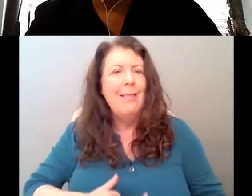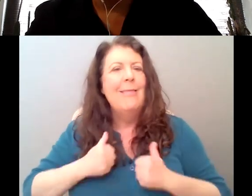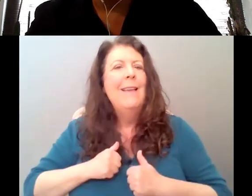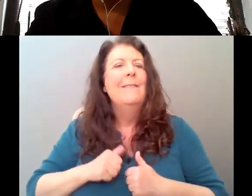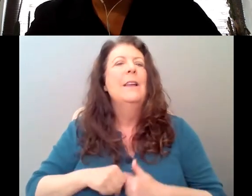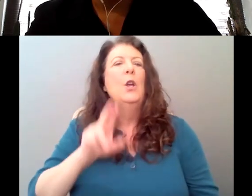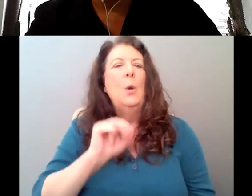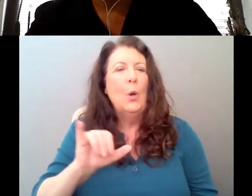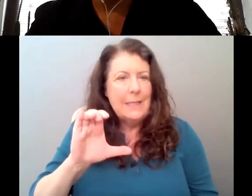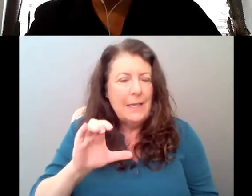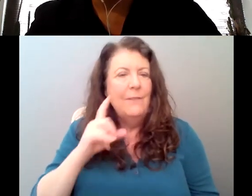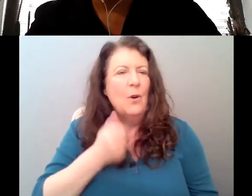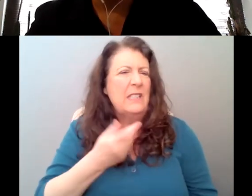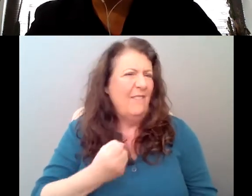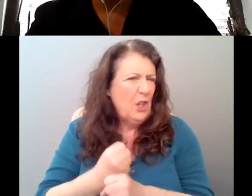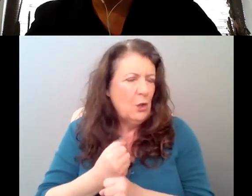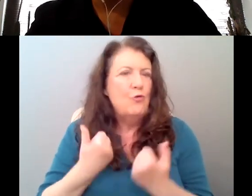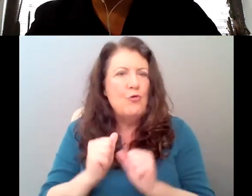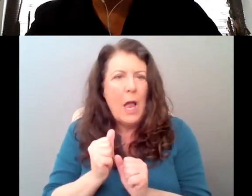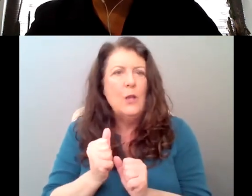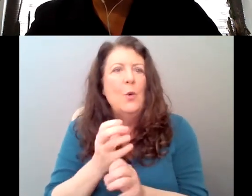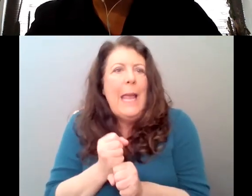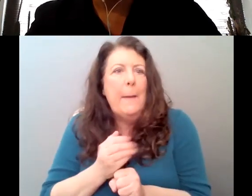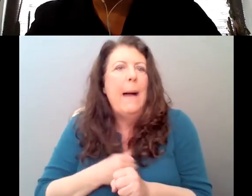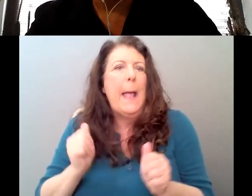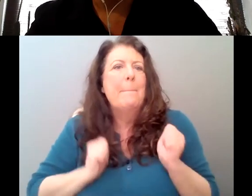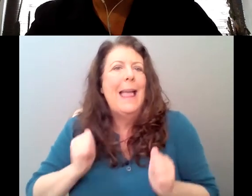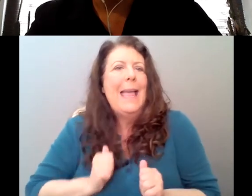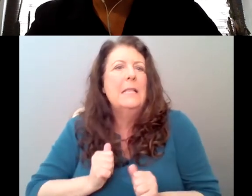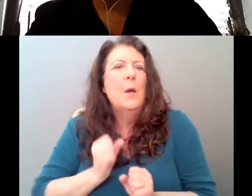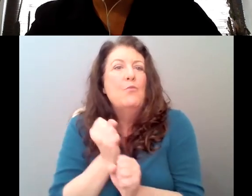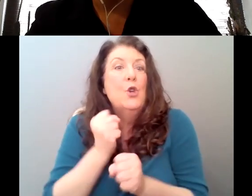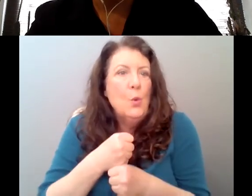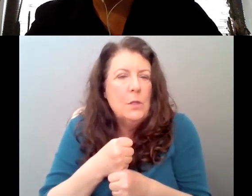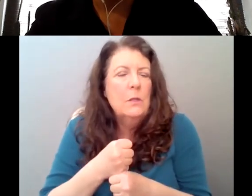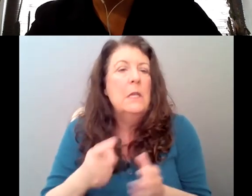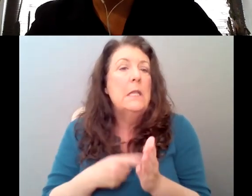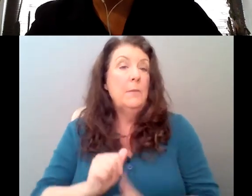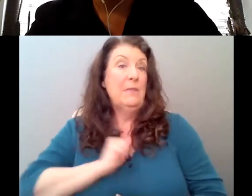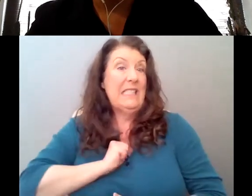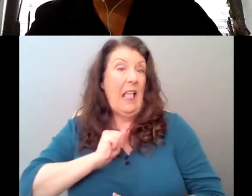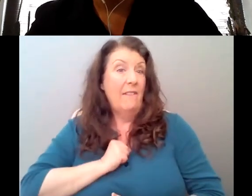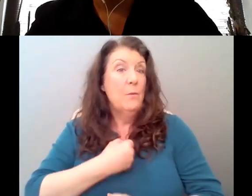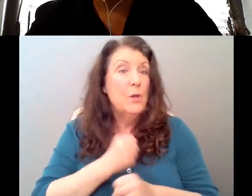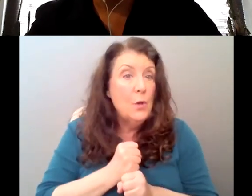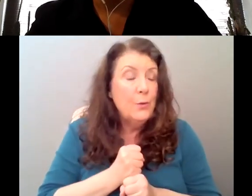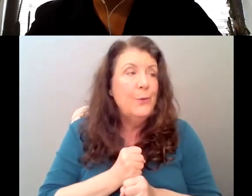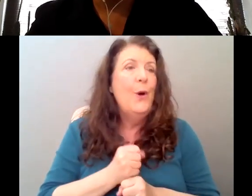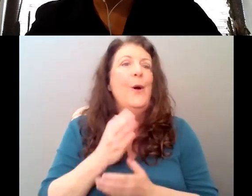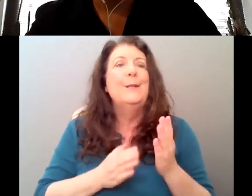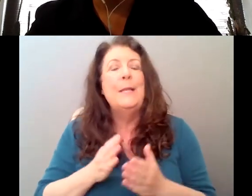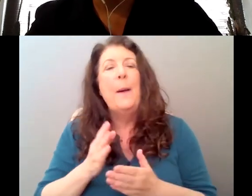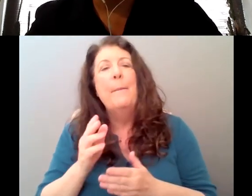of years and was just trying to get my plays produced, sometimes self-producing them, having a couple of plays produced like